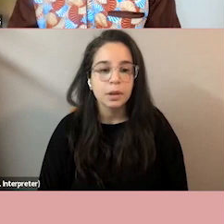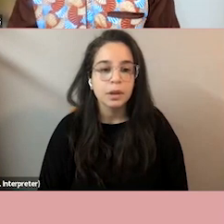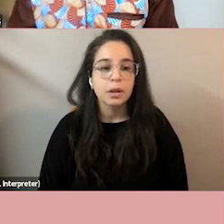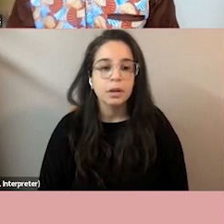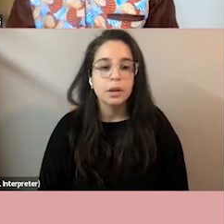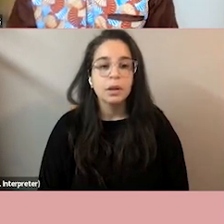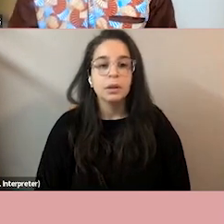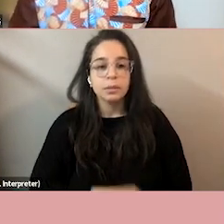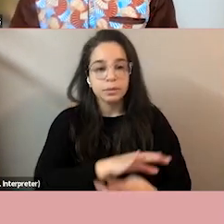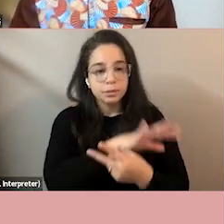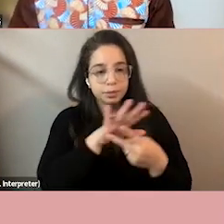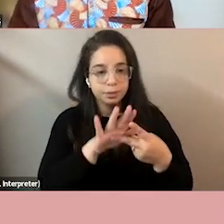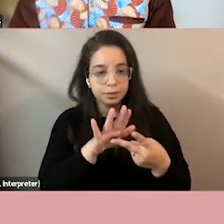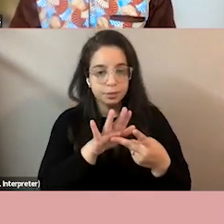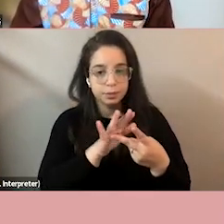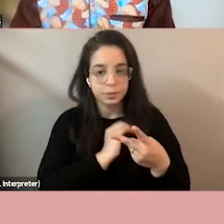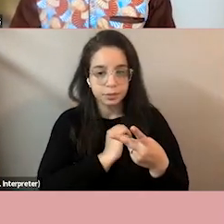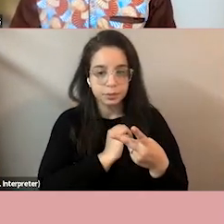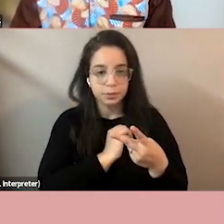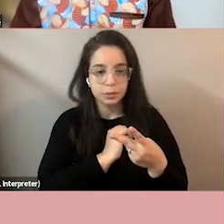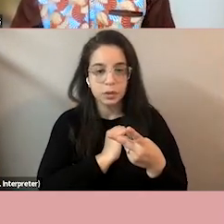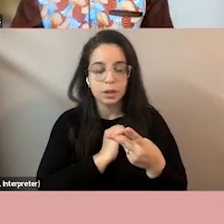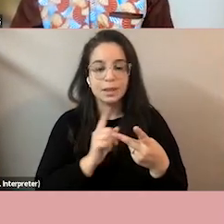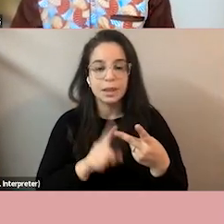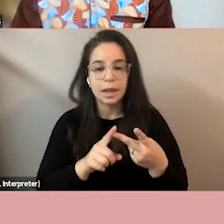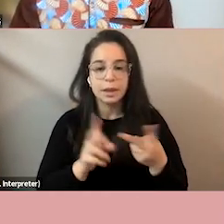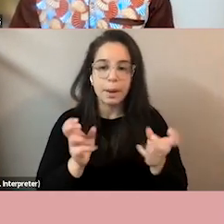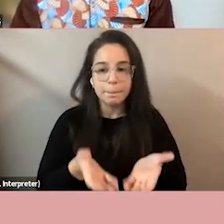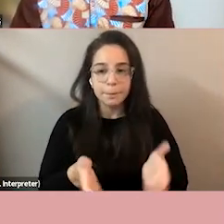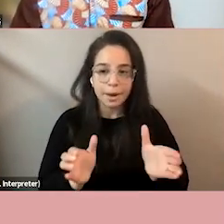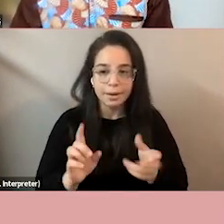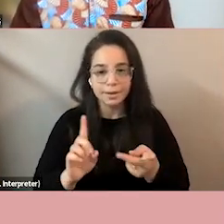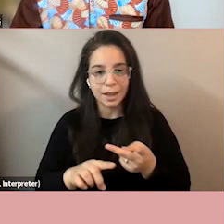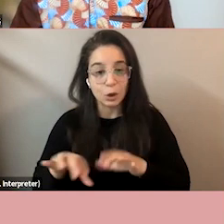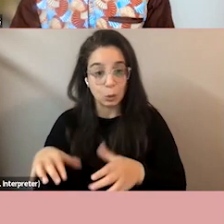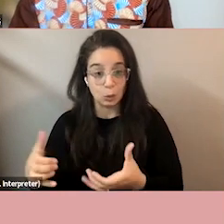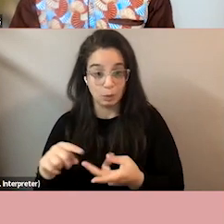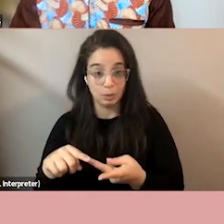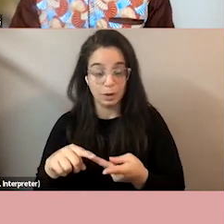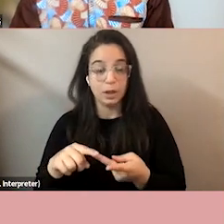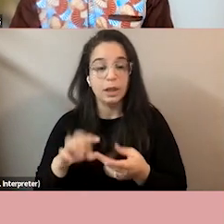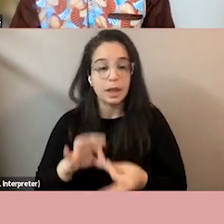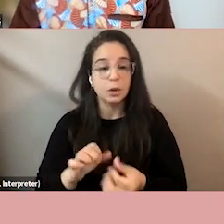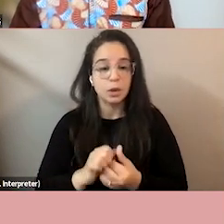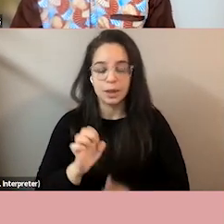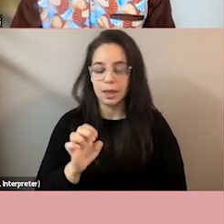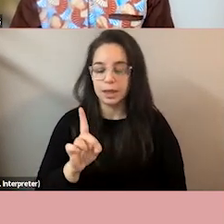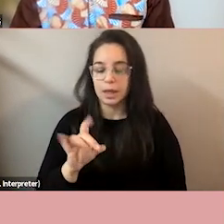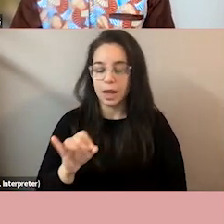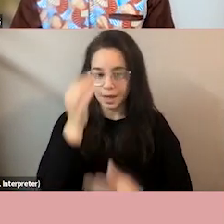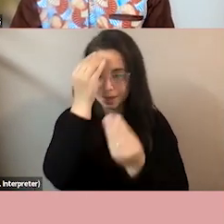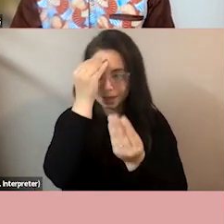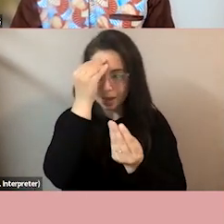second category or bucket of type of work we're doing pertains to edi data so